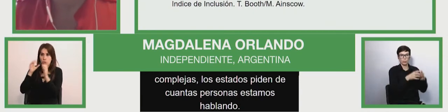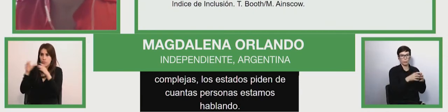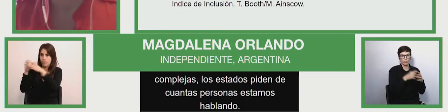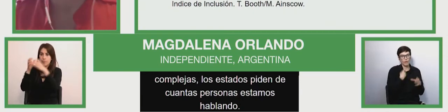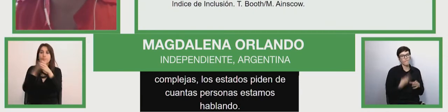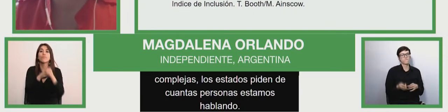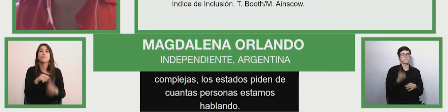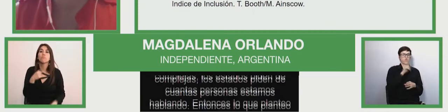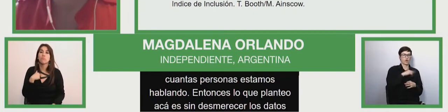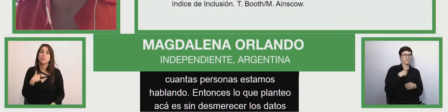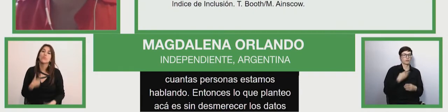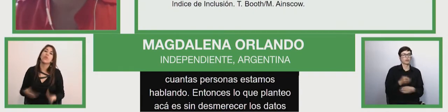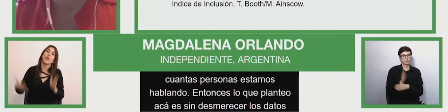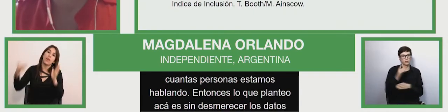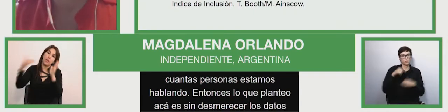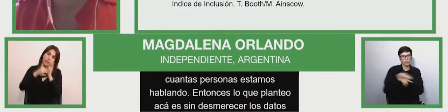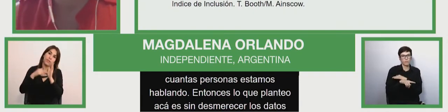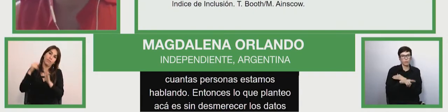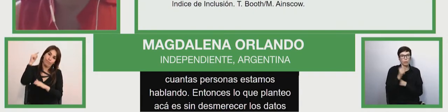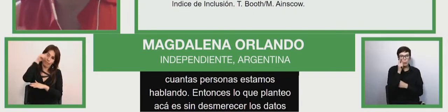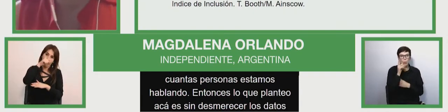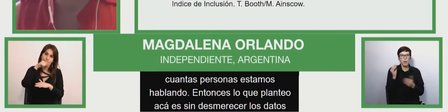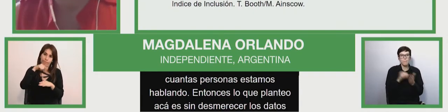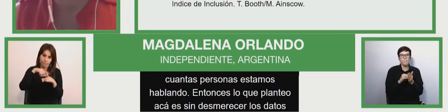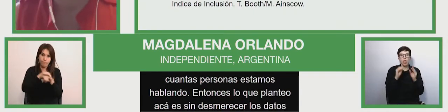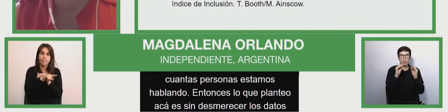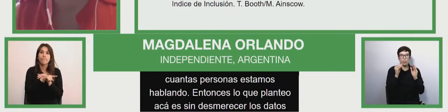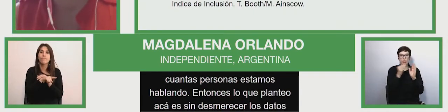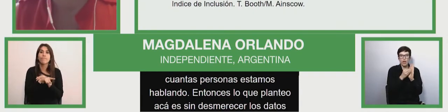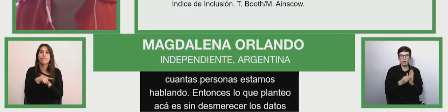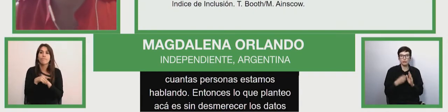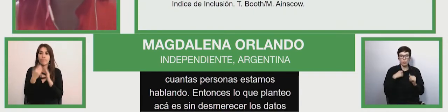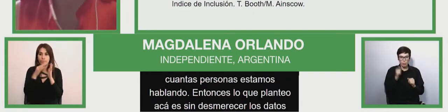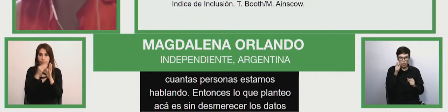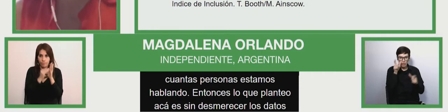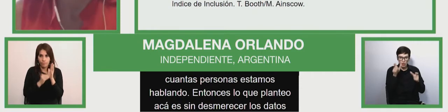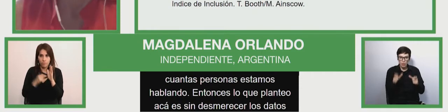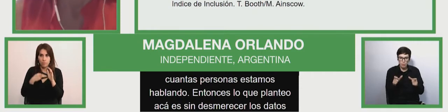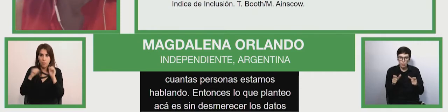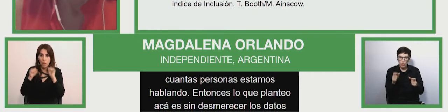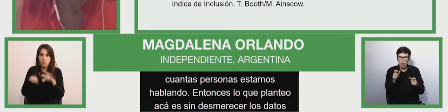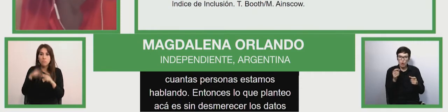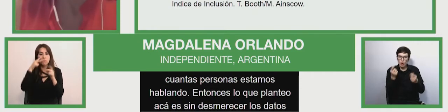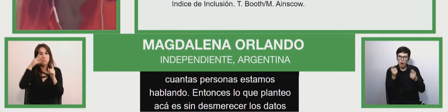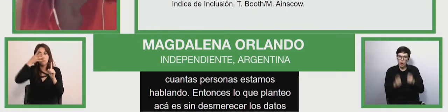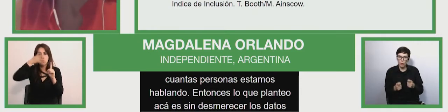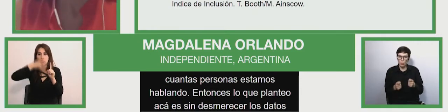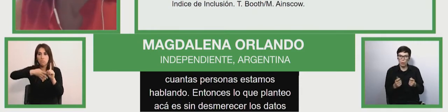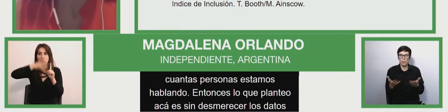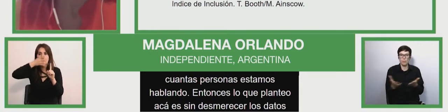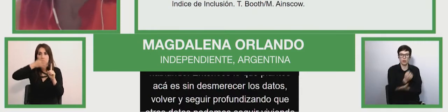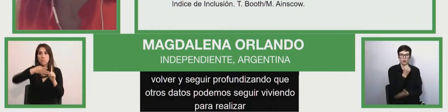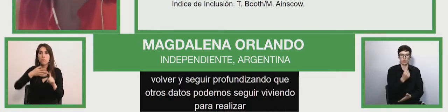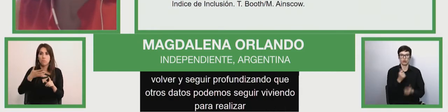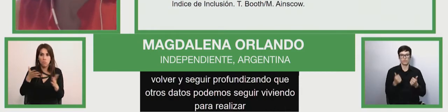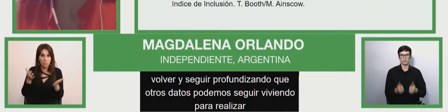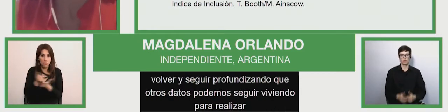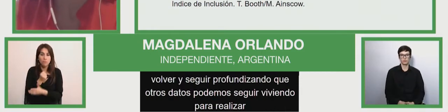uh stating what data we continue measuring in to undertake this the measurement of support